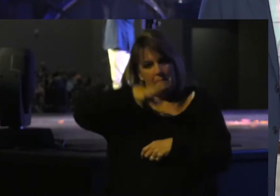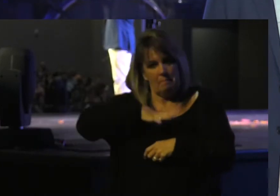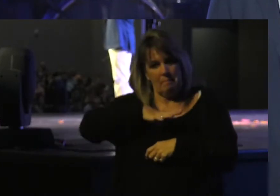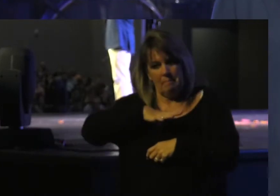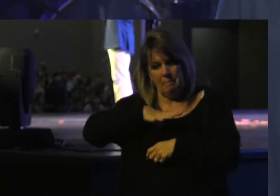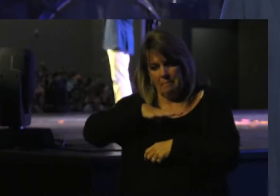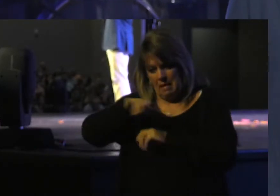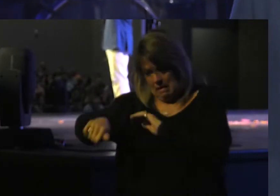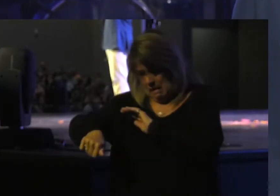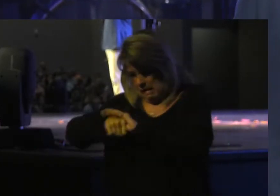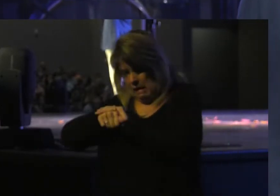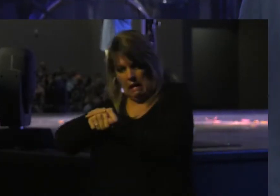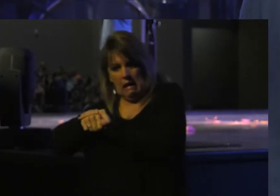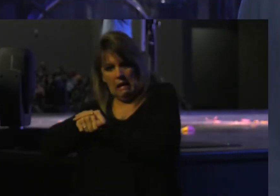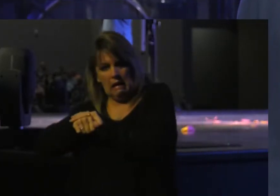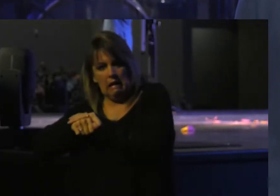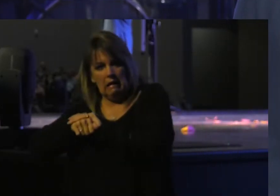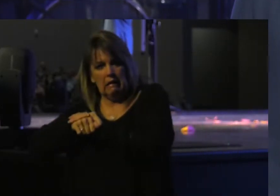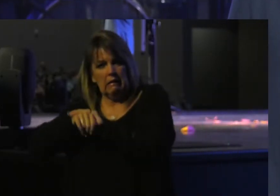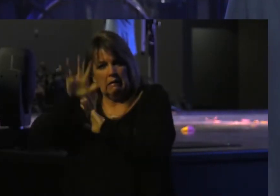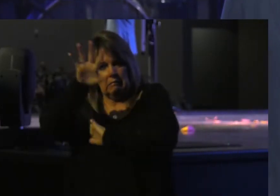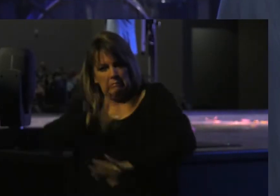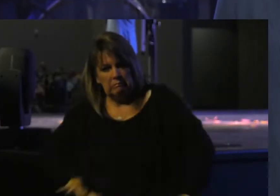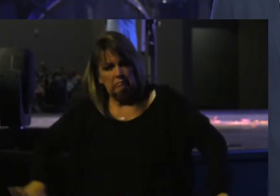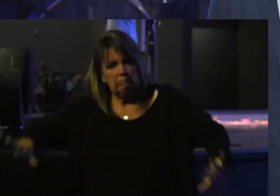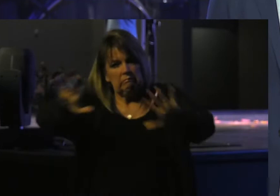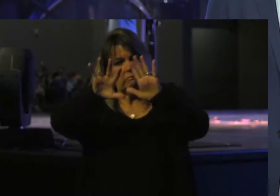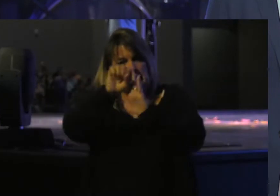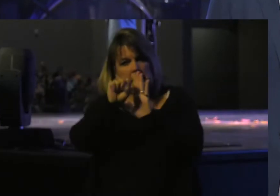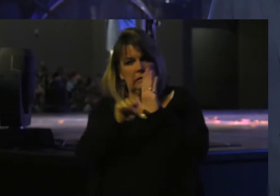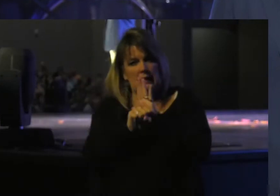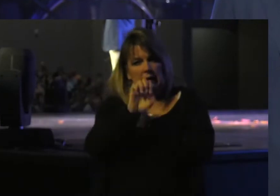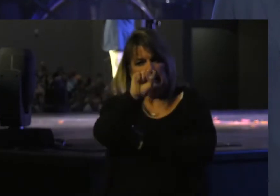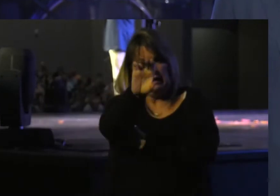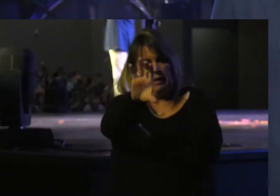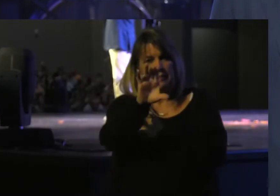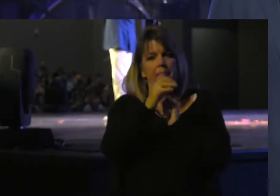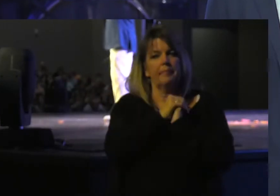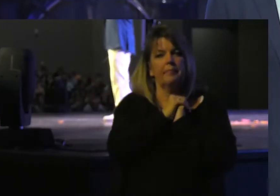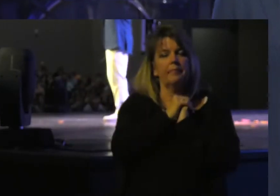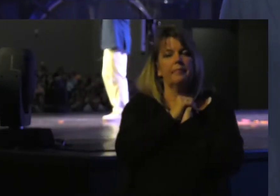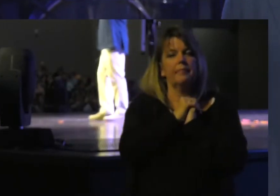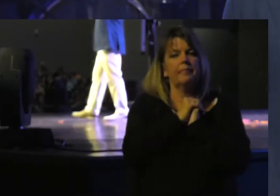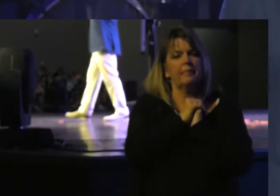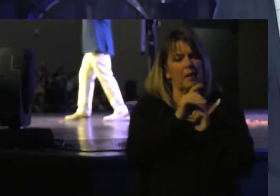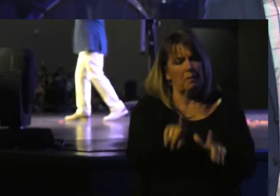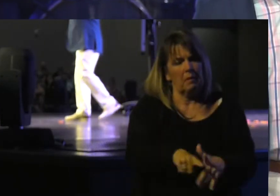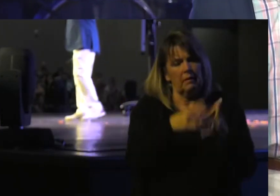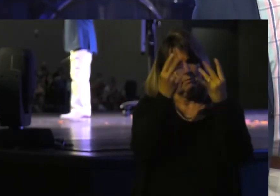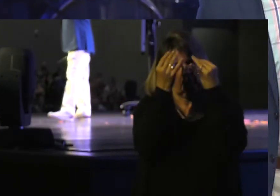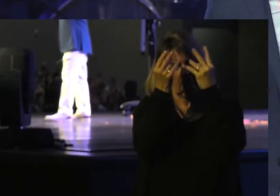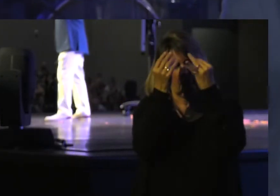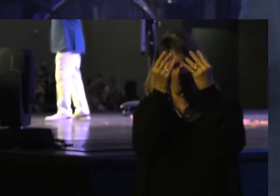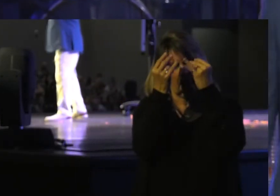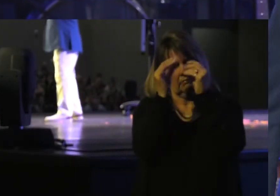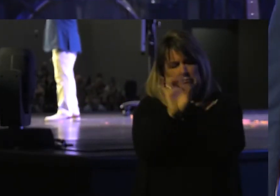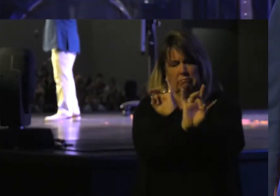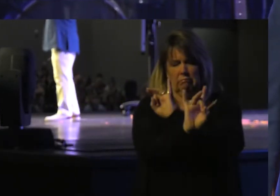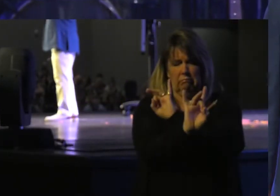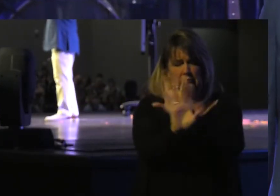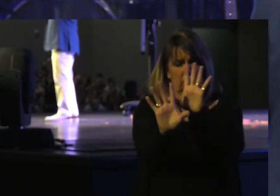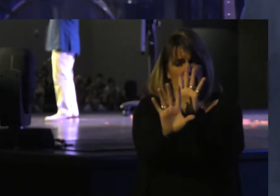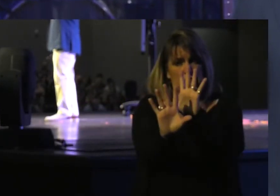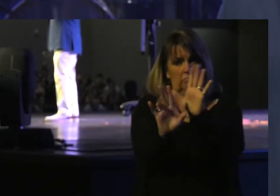hid in plain sight In the suburbs Of the state Of South Carolina And when we begin To think about Those hard